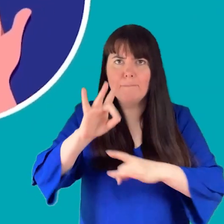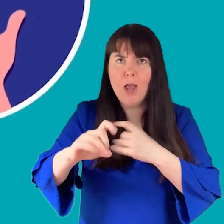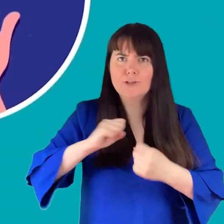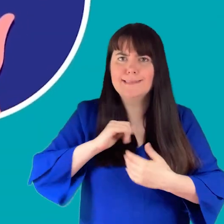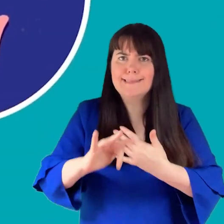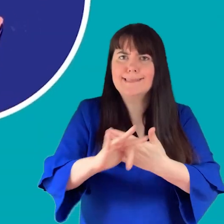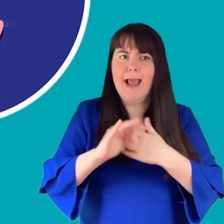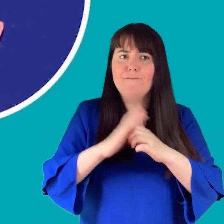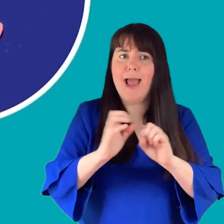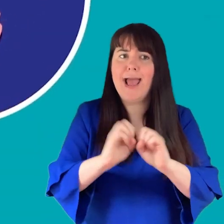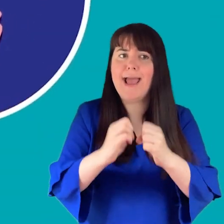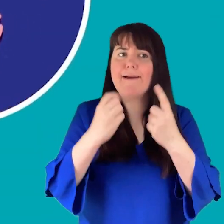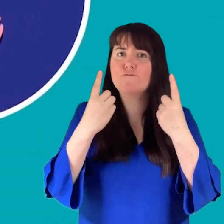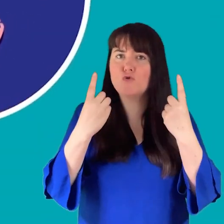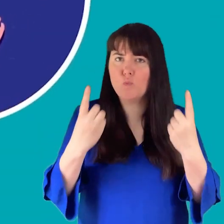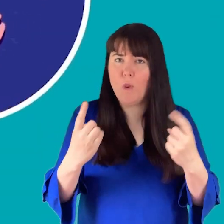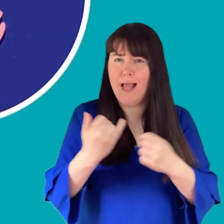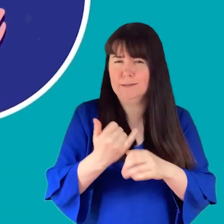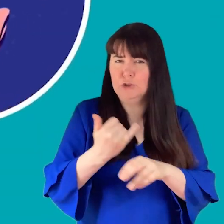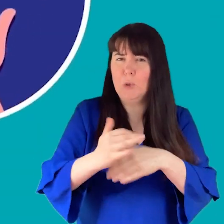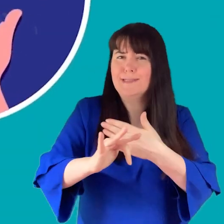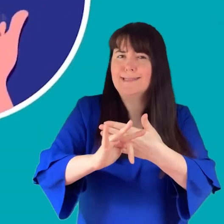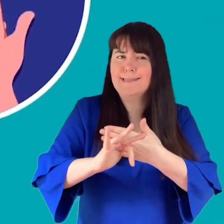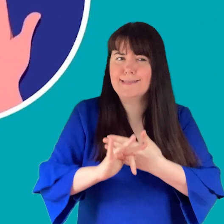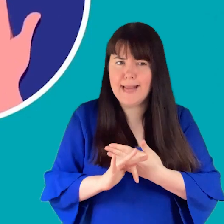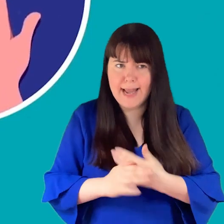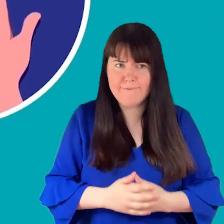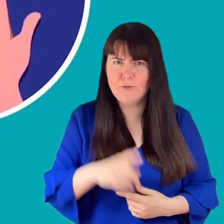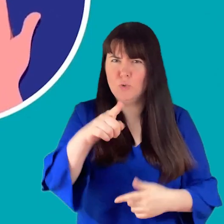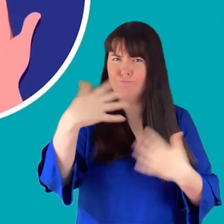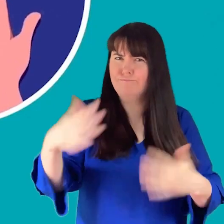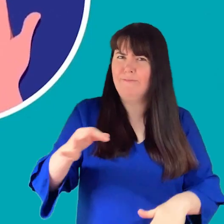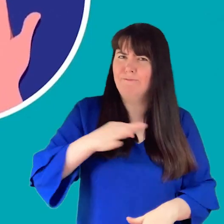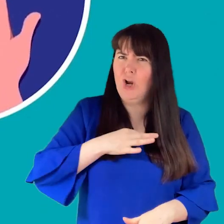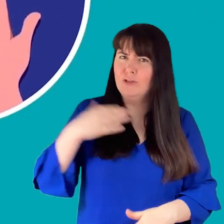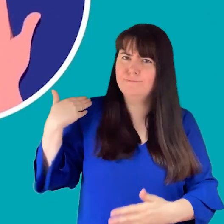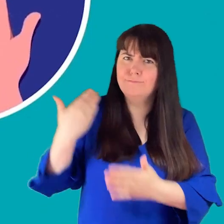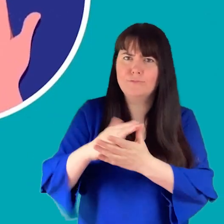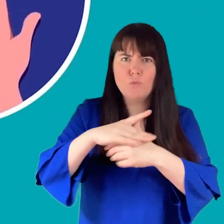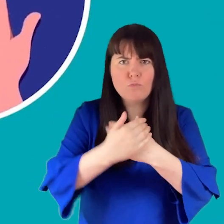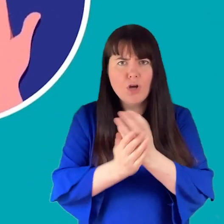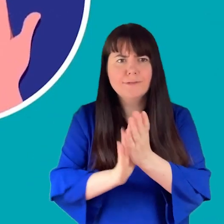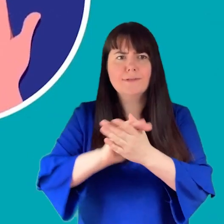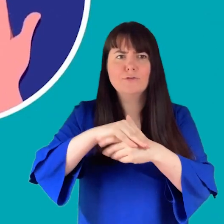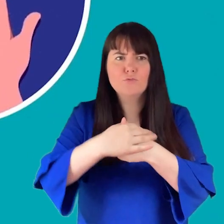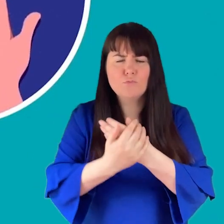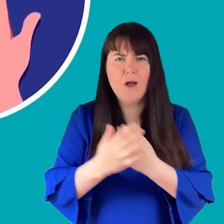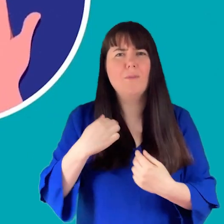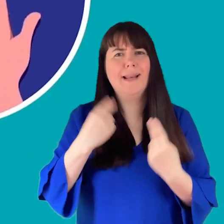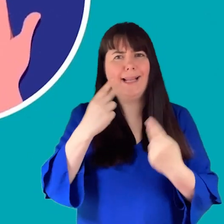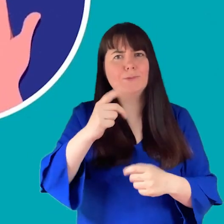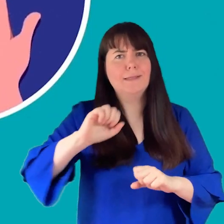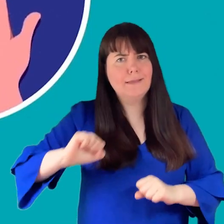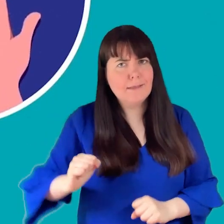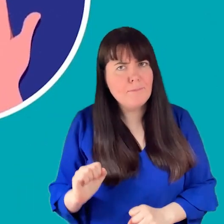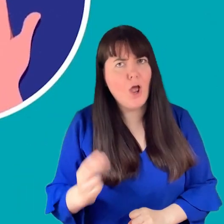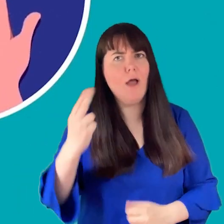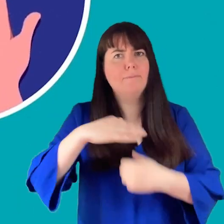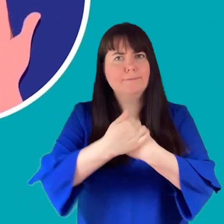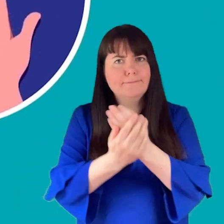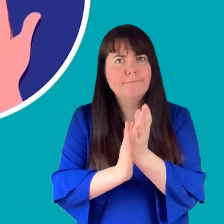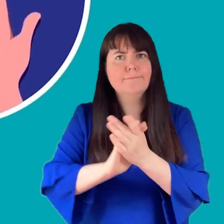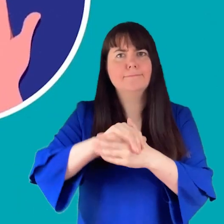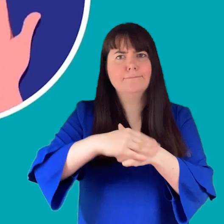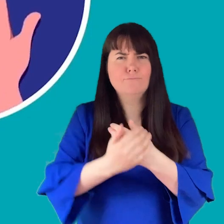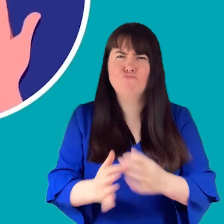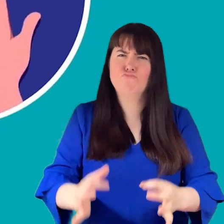everyone is safe in school. You have been so good at washing your hands lightly and we will need you to keep up